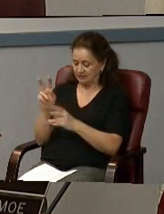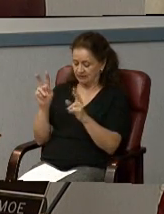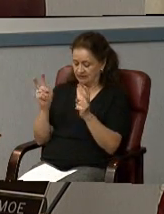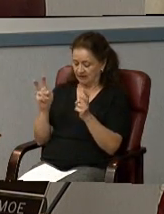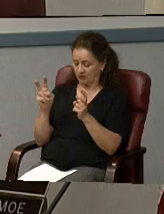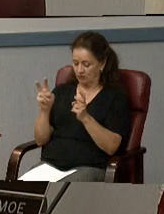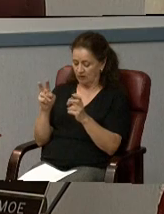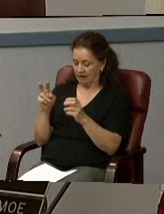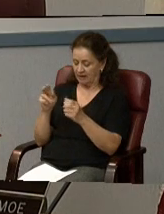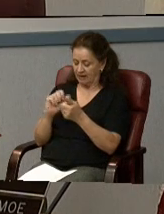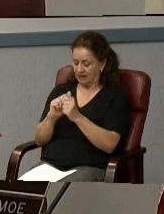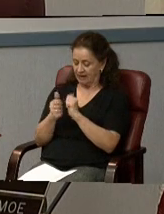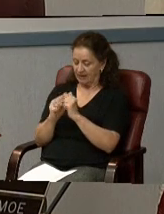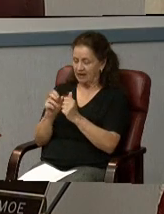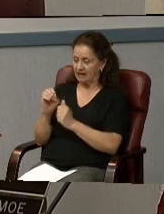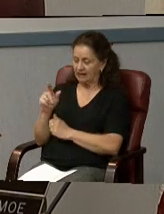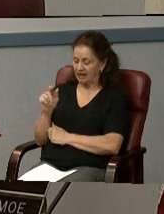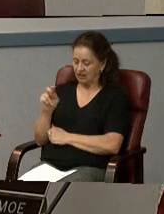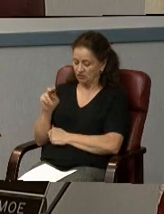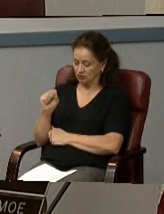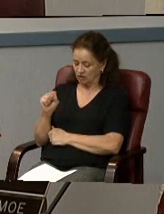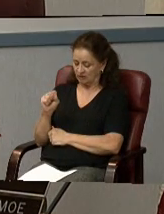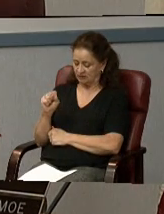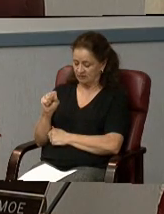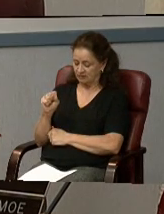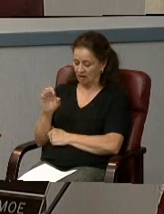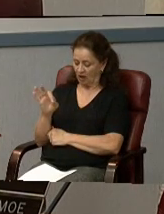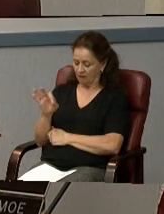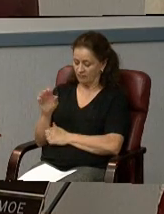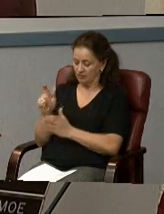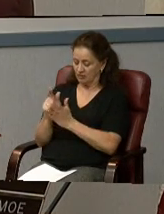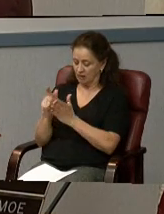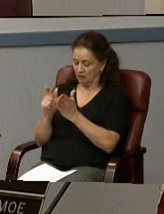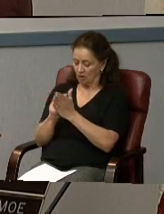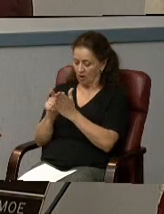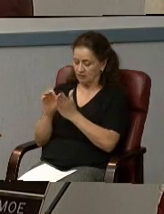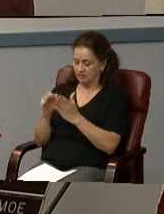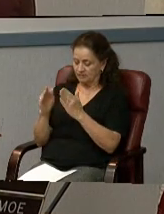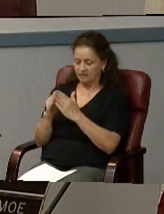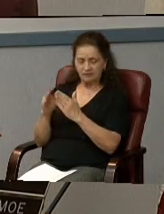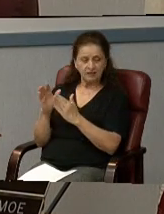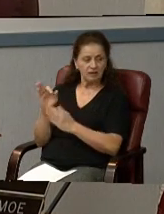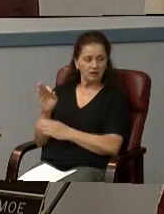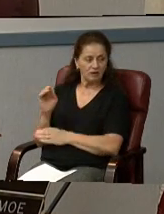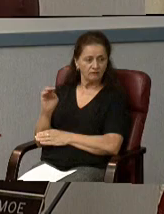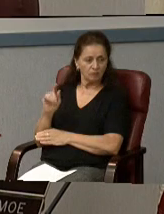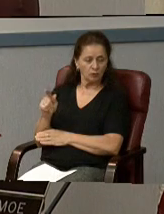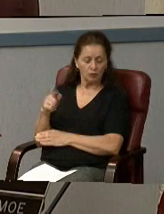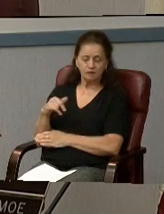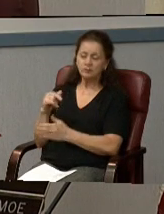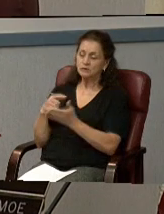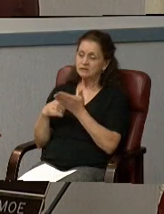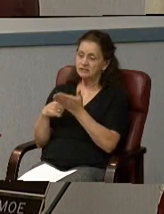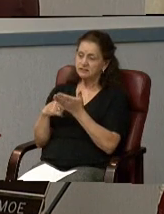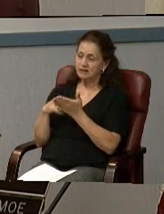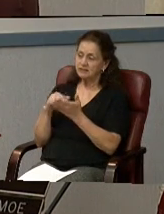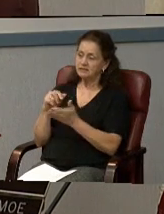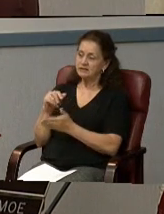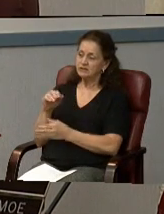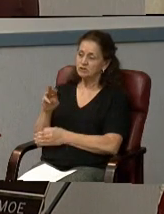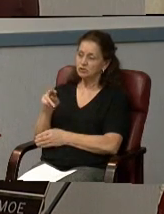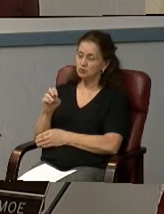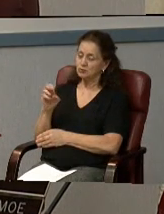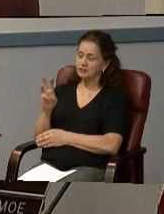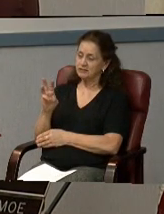I've read the title into the record for the first reading. This was discussed at the June 6th work session. I'll open the public